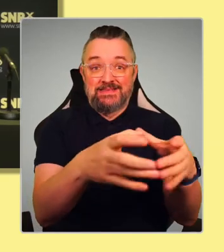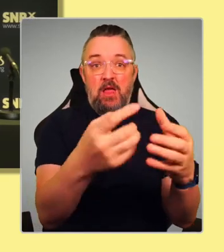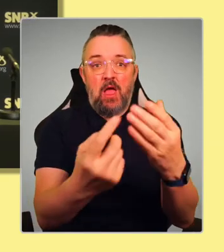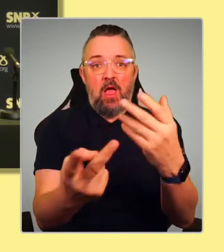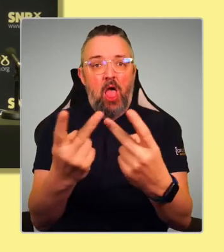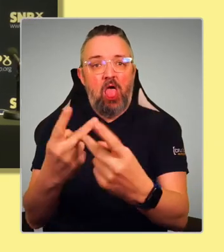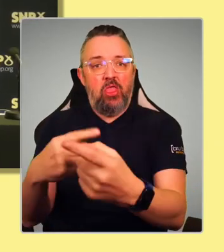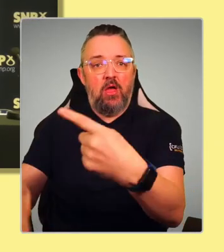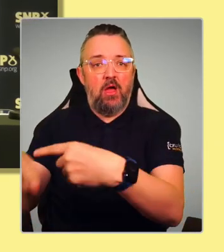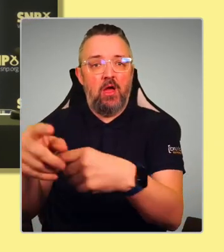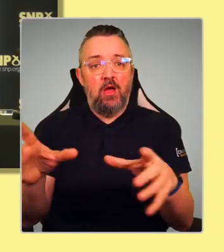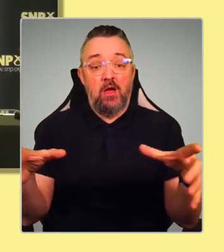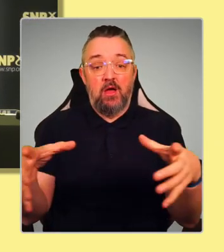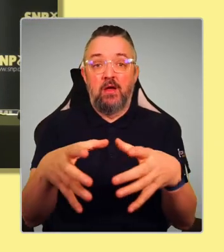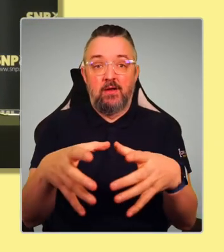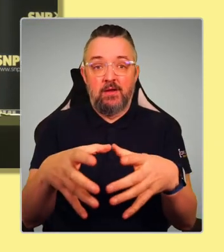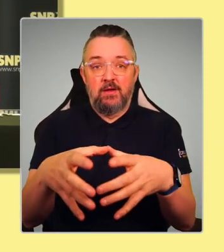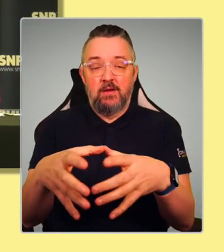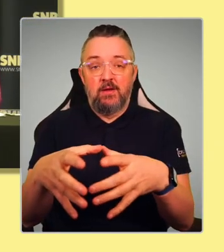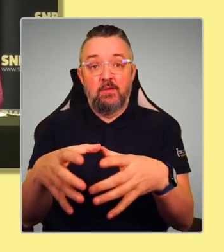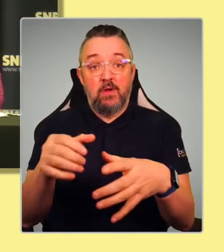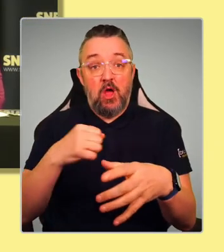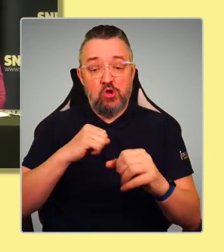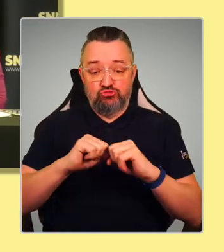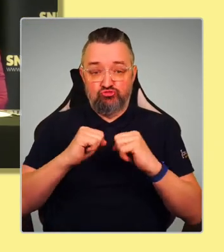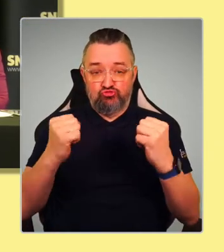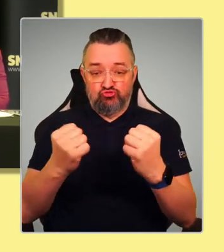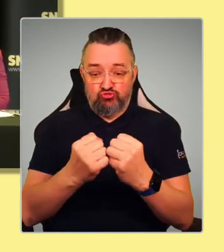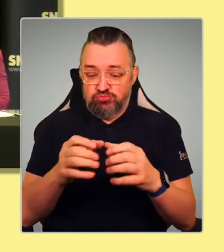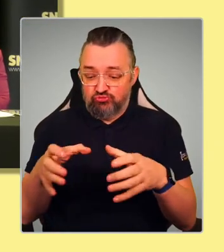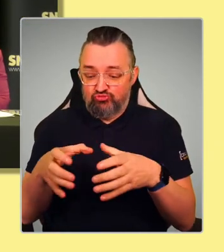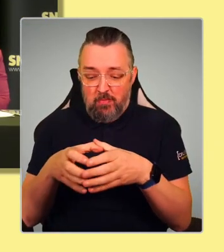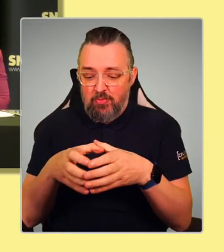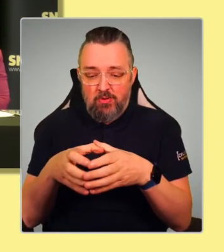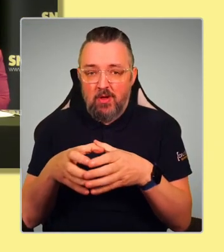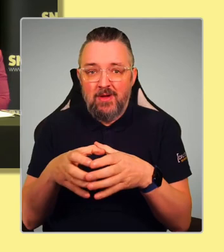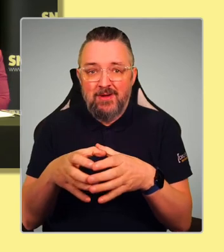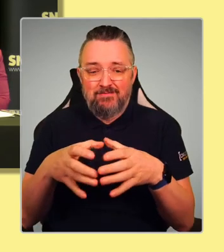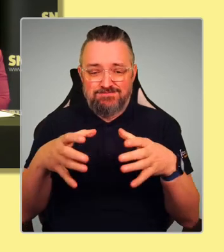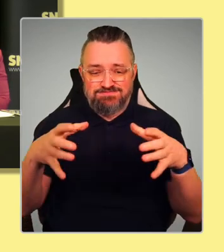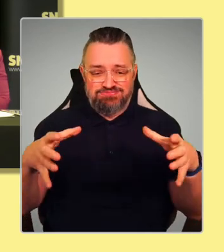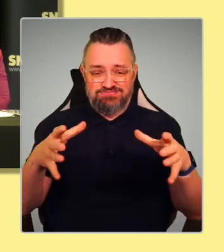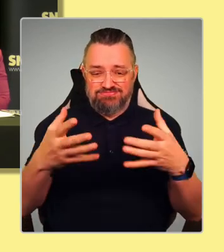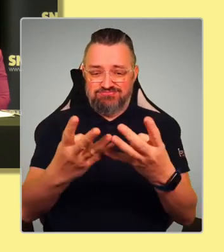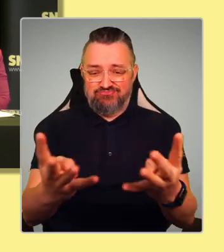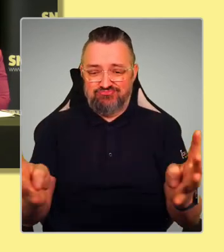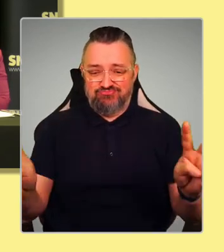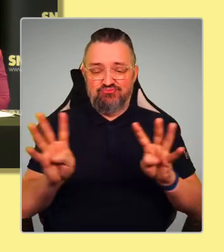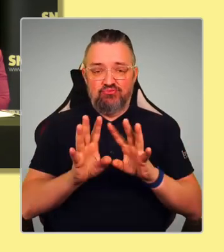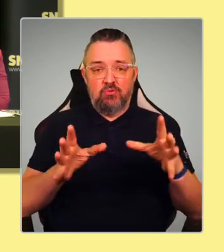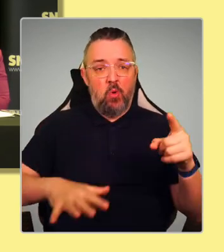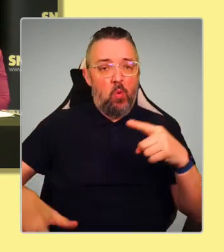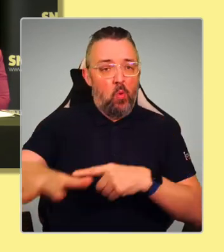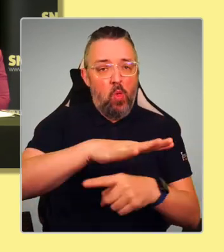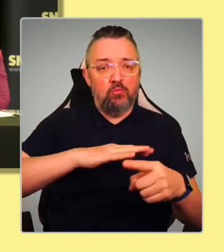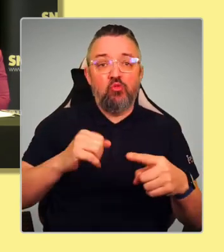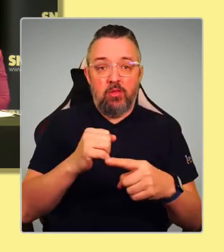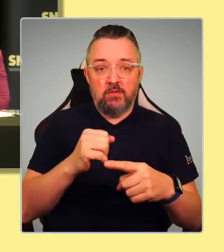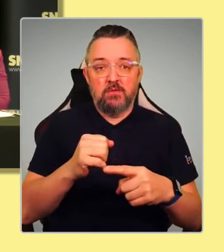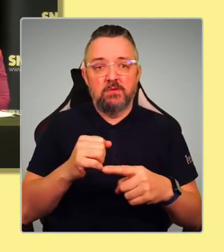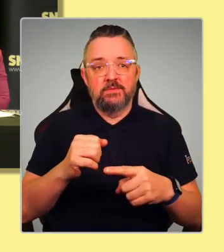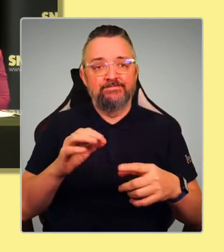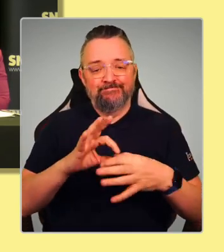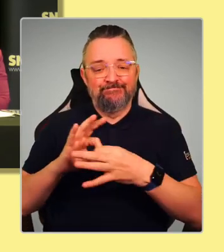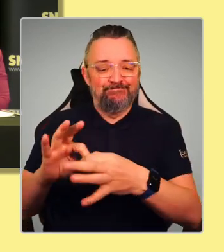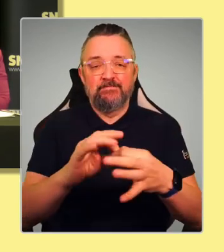group, you know, that really large group right across Scotland, acting as one, that we will be able to